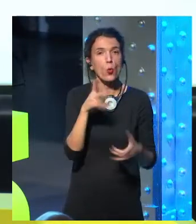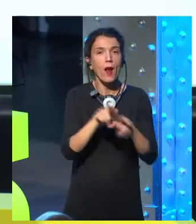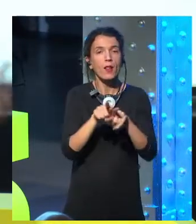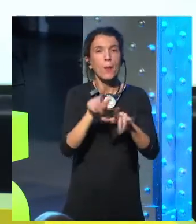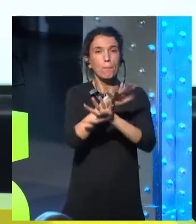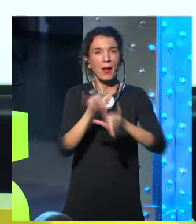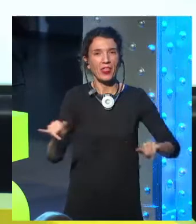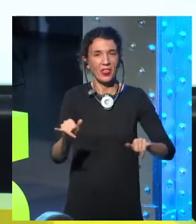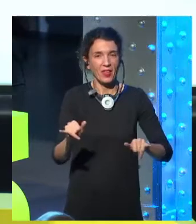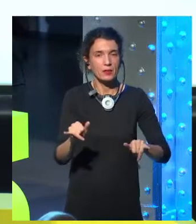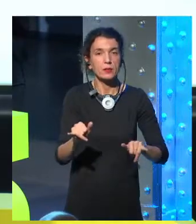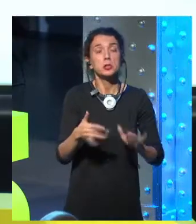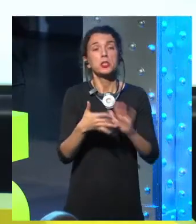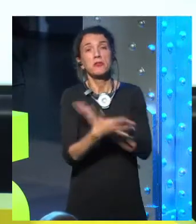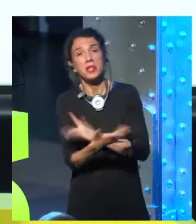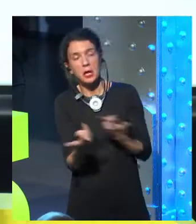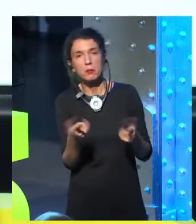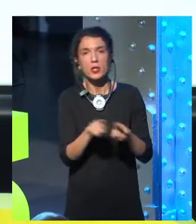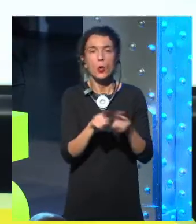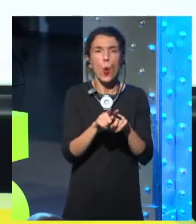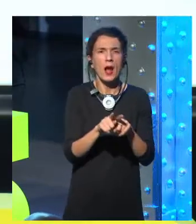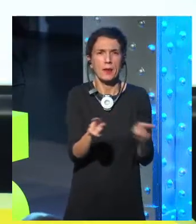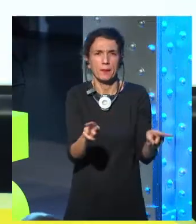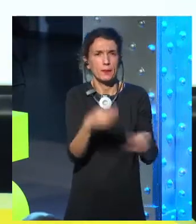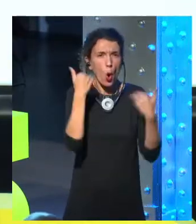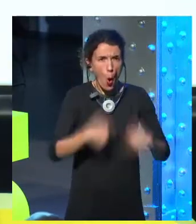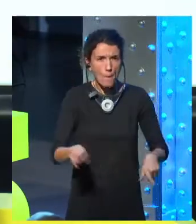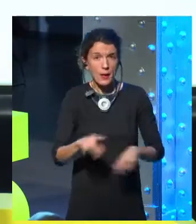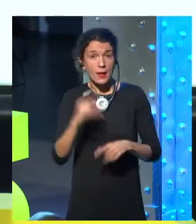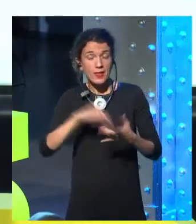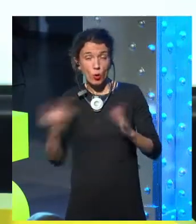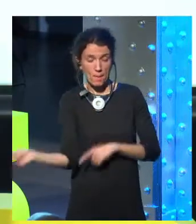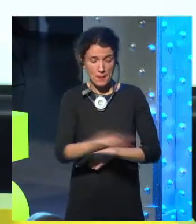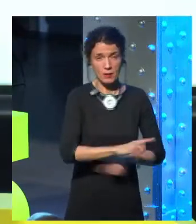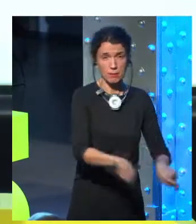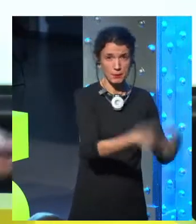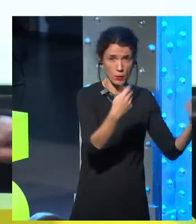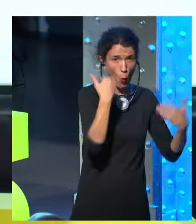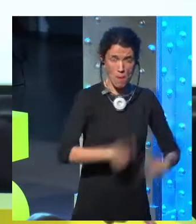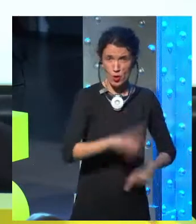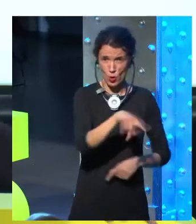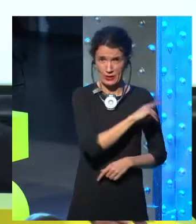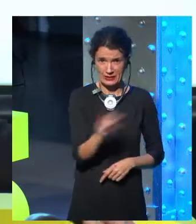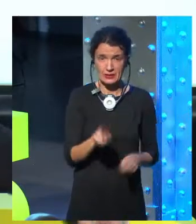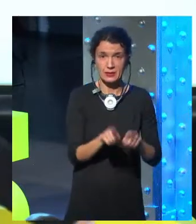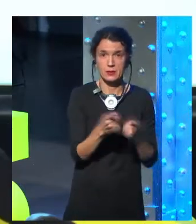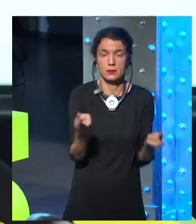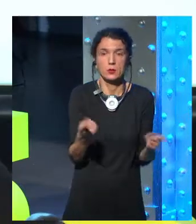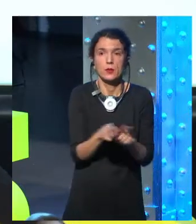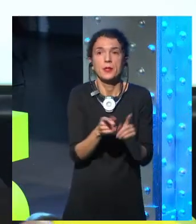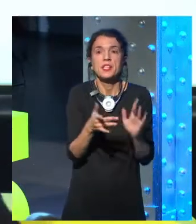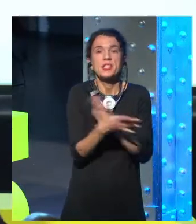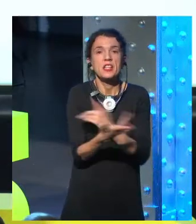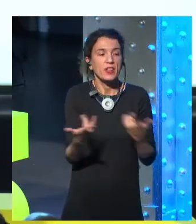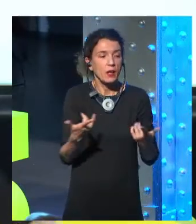dystopian science fiction worlds. It's very exciting to think about dystopian science fiction worlds, but there are plenty of functional technologies